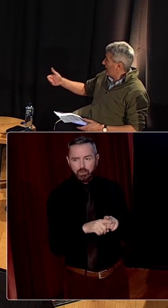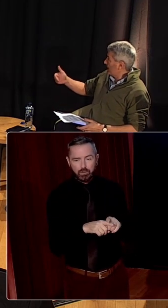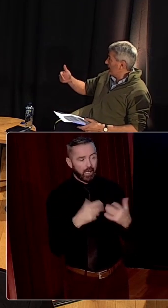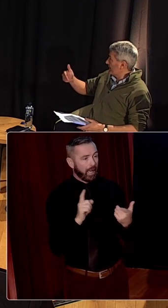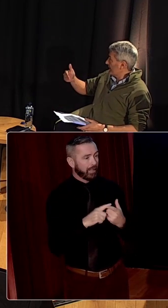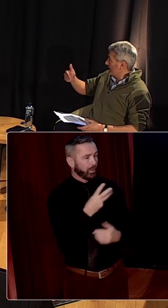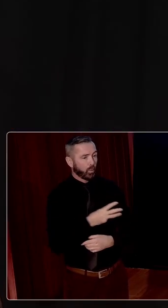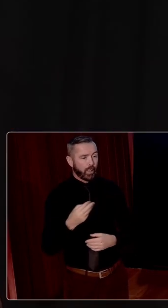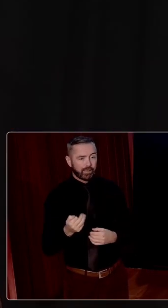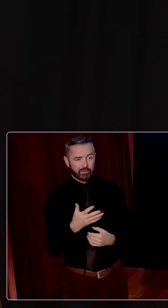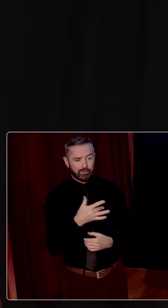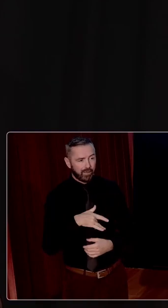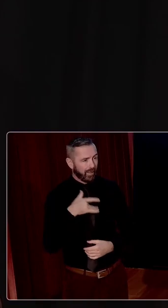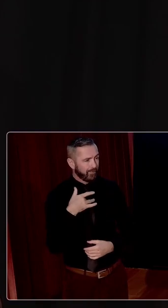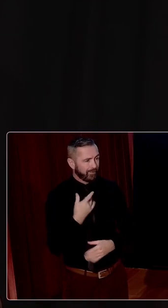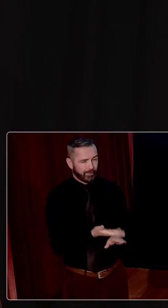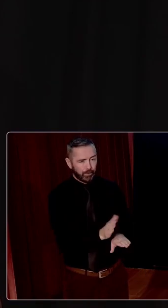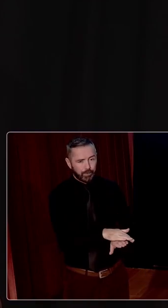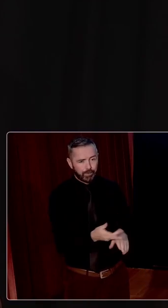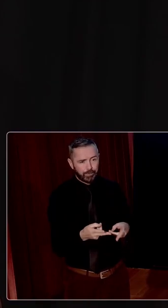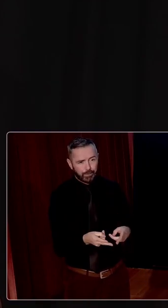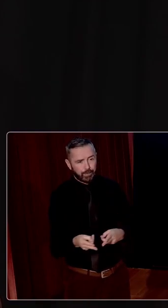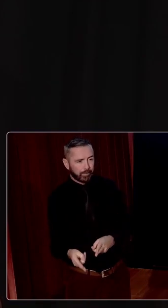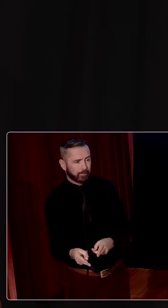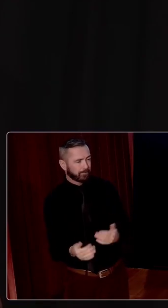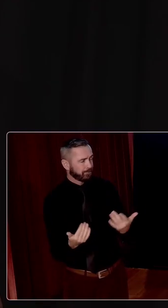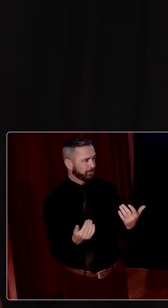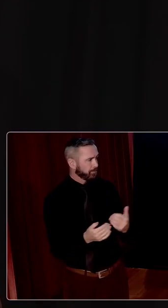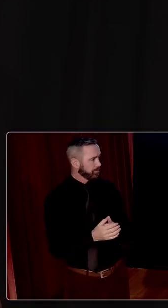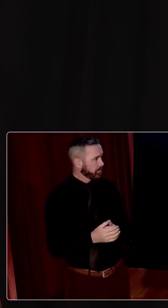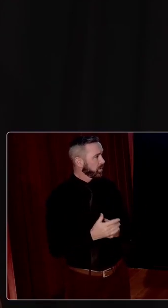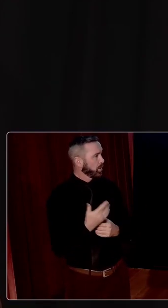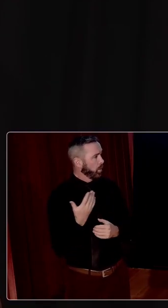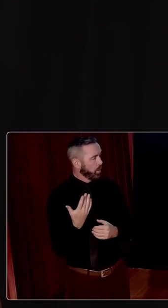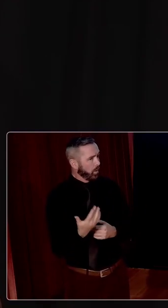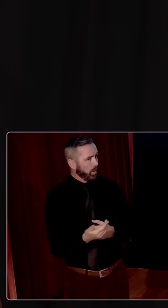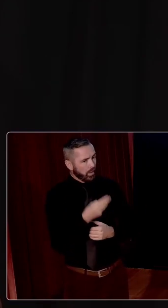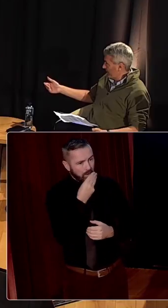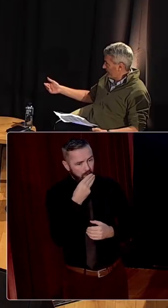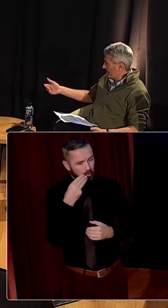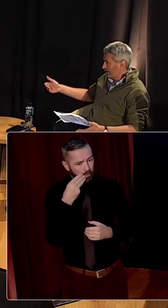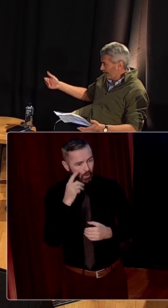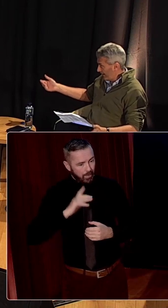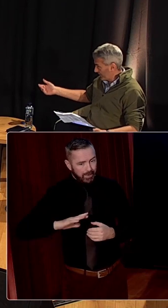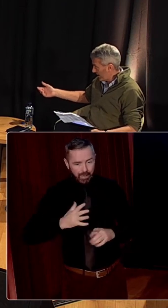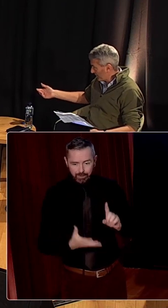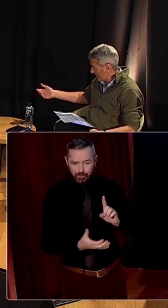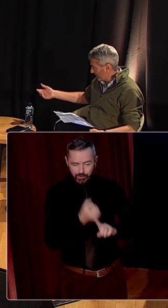waste of life and the cutting off of unity that that entails. So the Promised Land has been